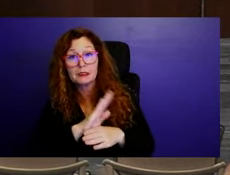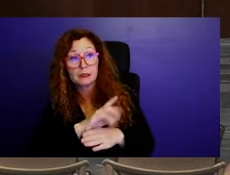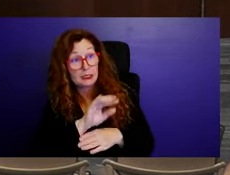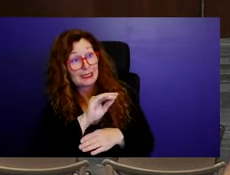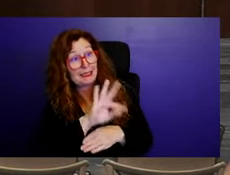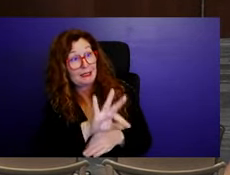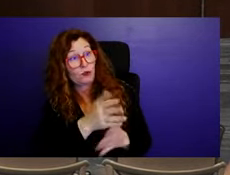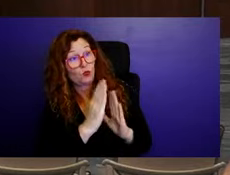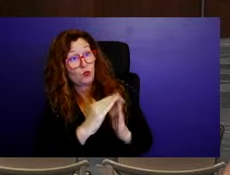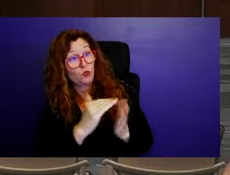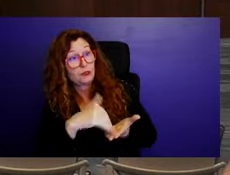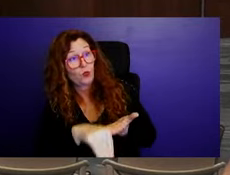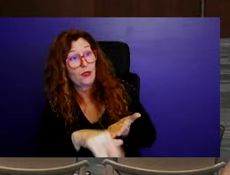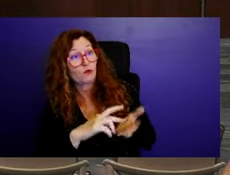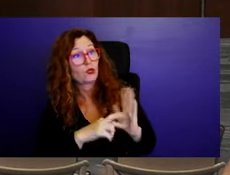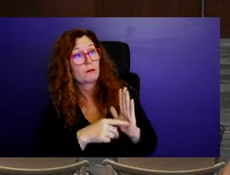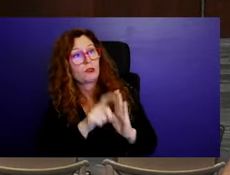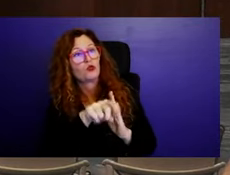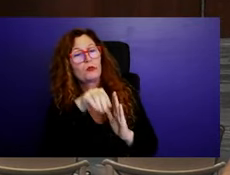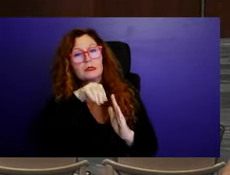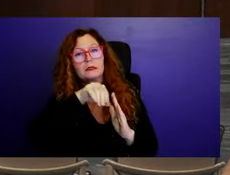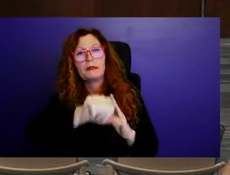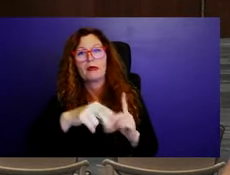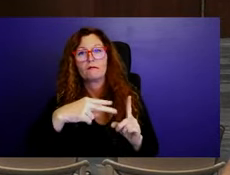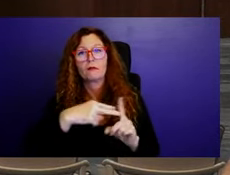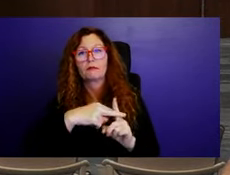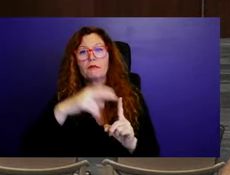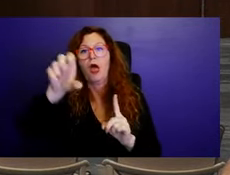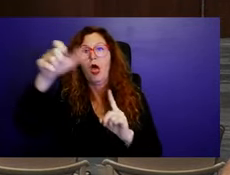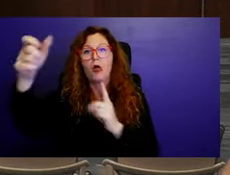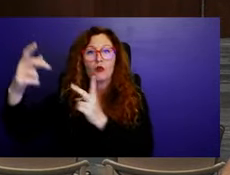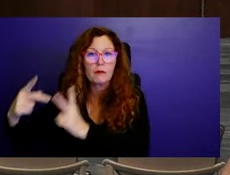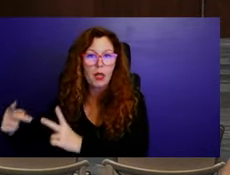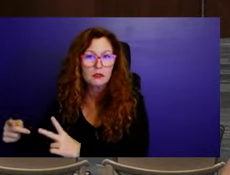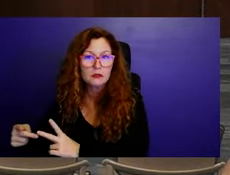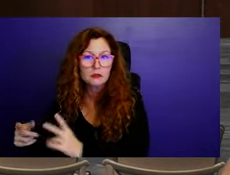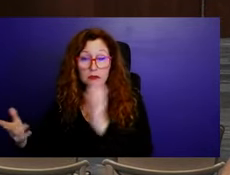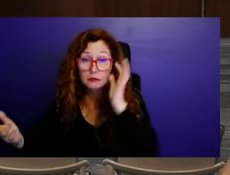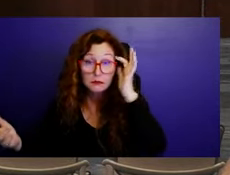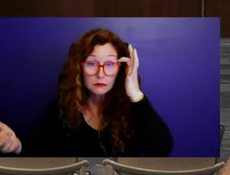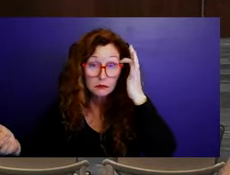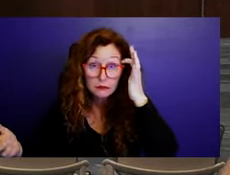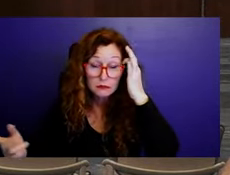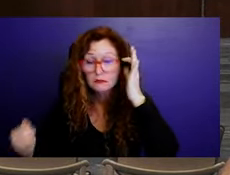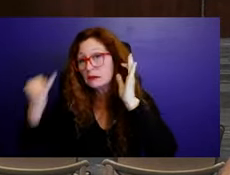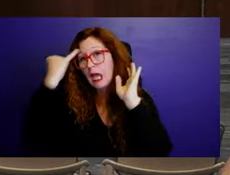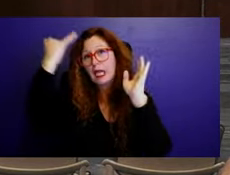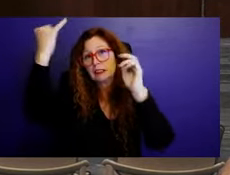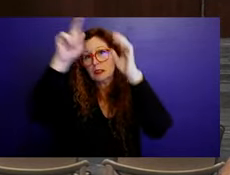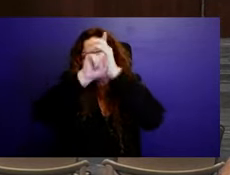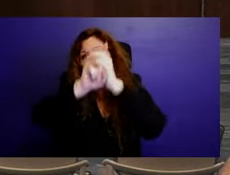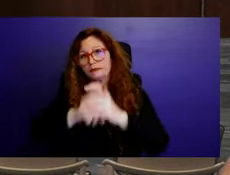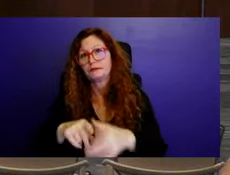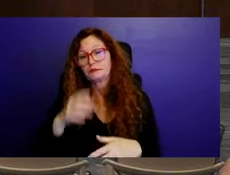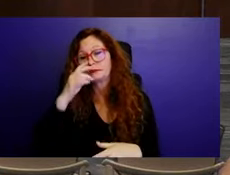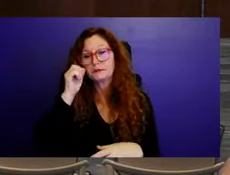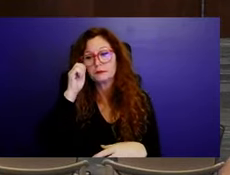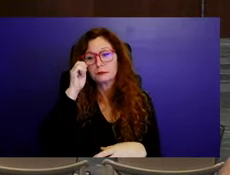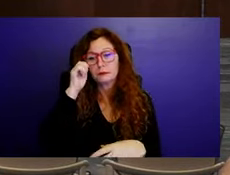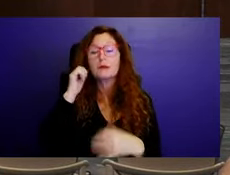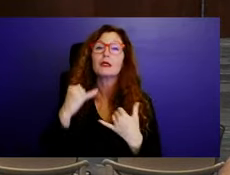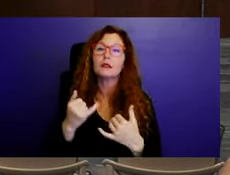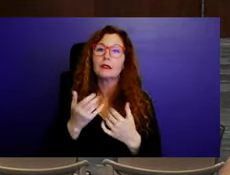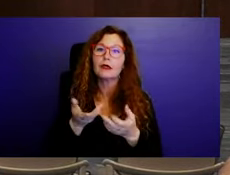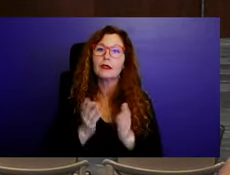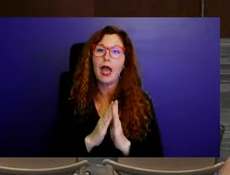how that would work, but I'm just thinking, don't want, obviously in this instance, they're looking for a variance because it's workforce. So you don't want to make a